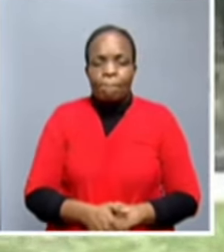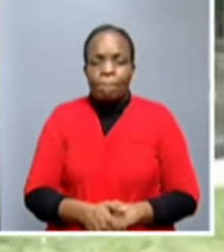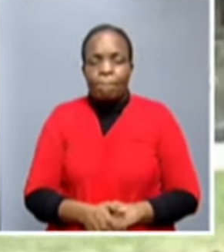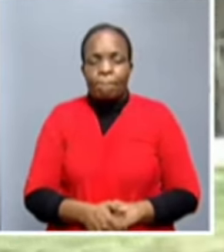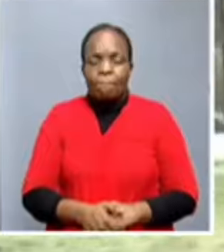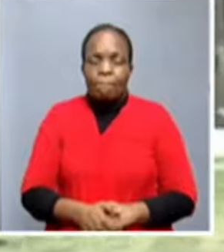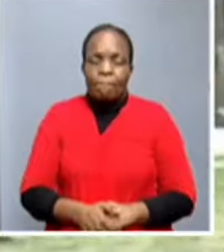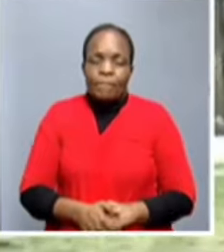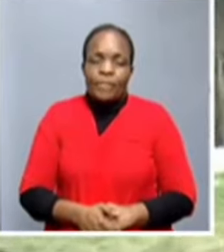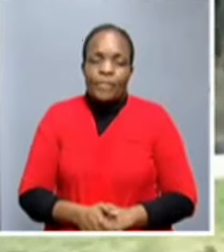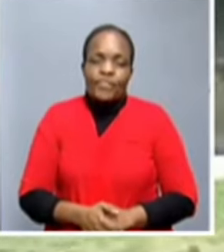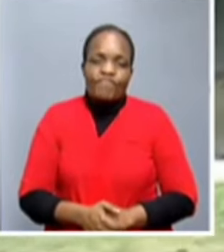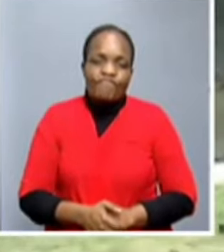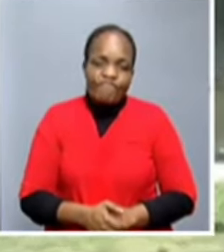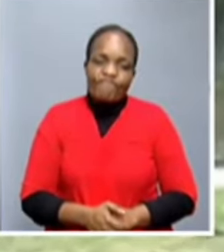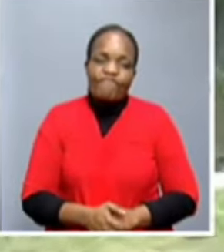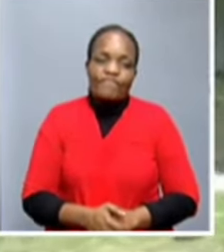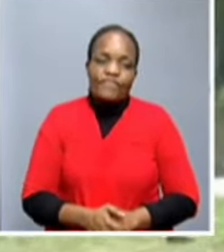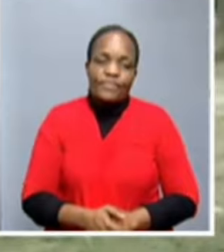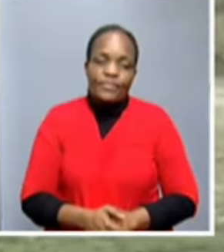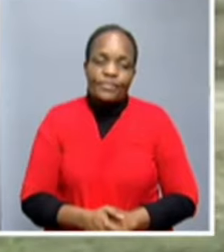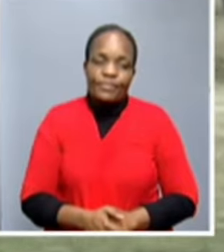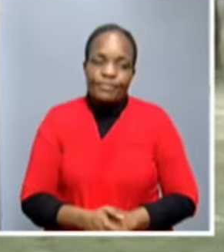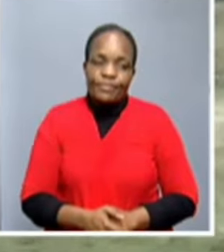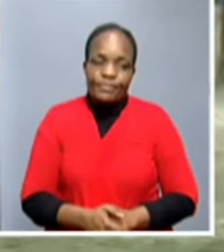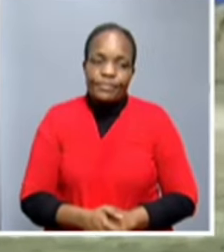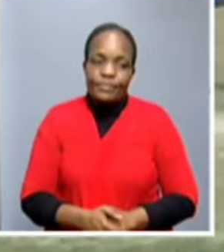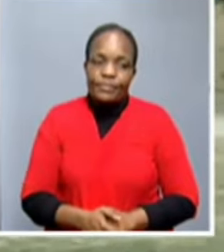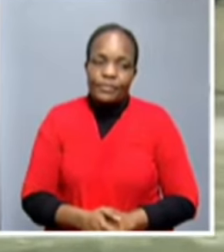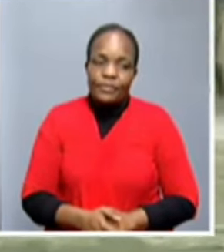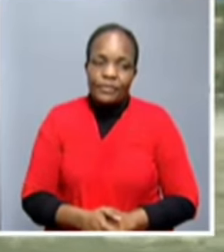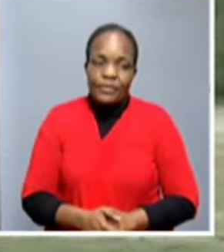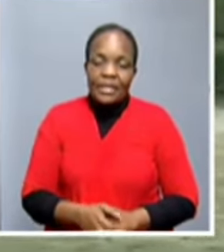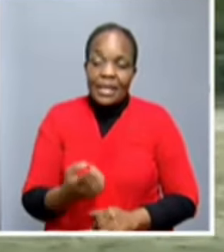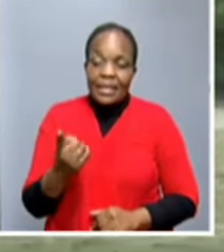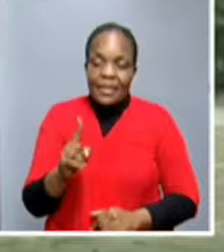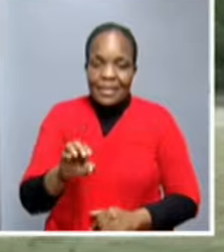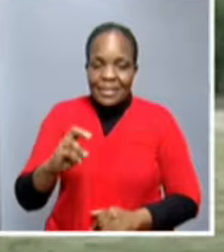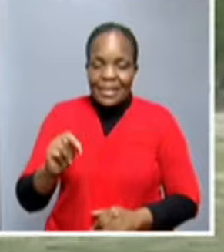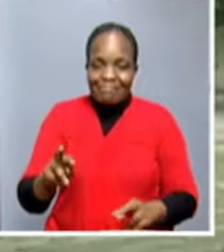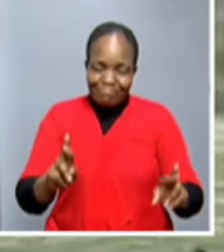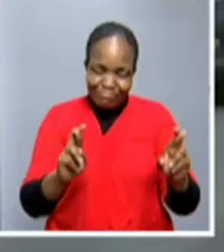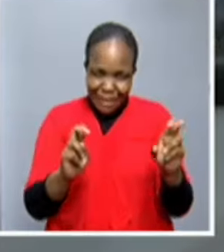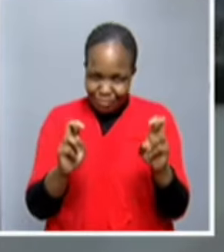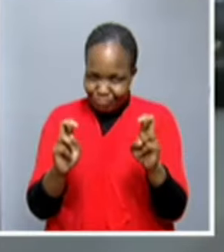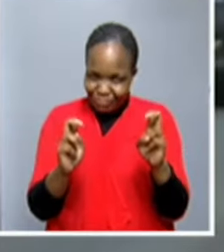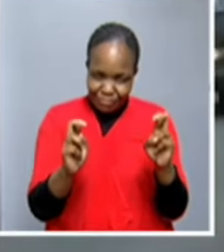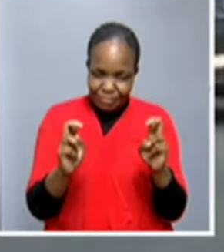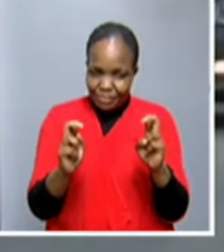they are hoping that they will top, they will still